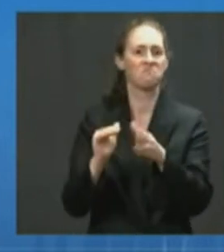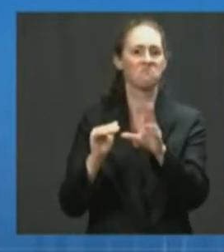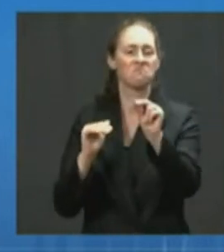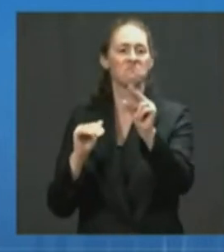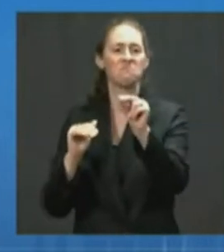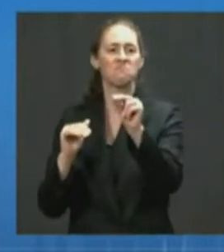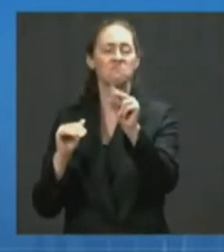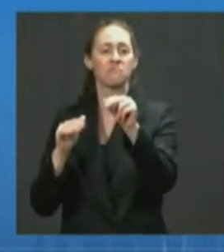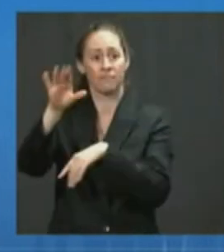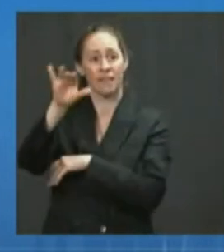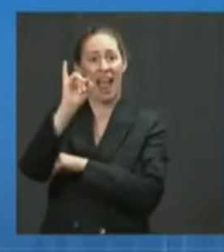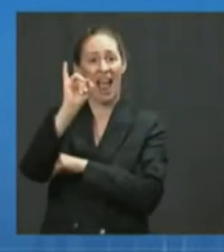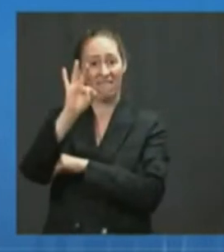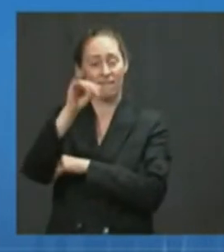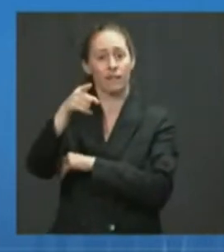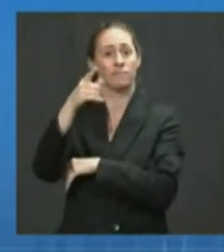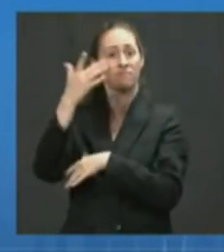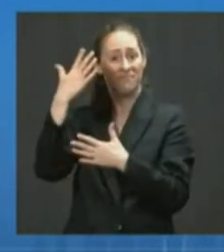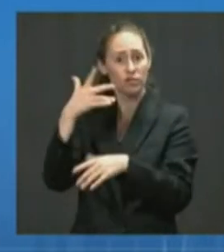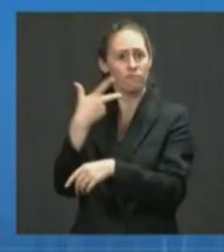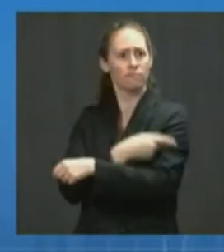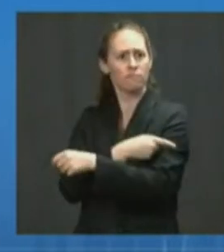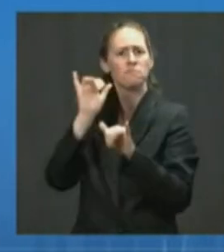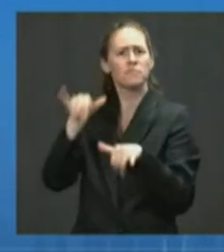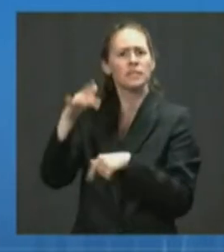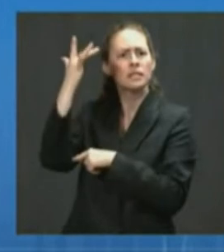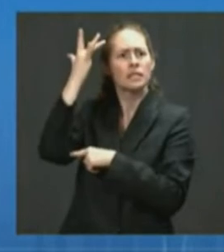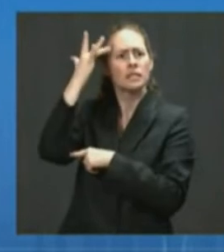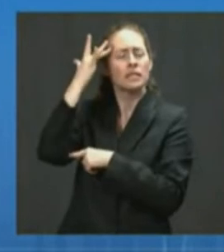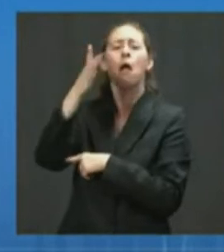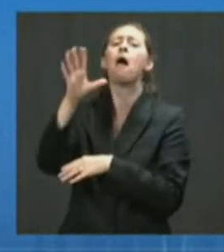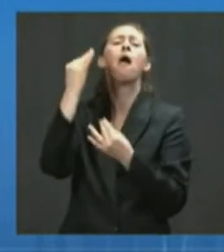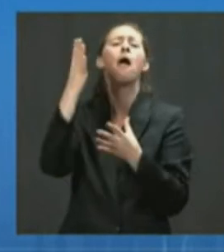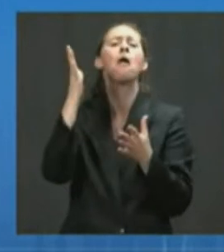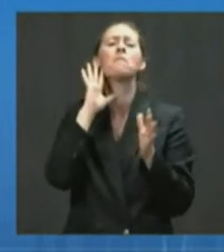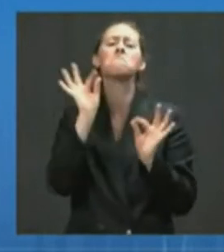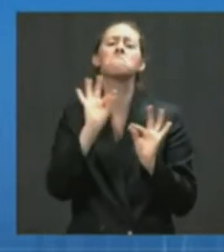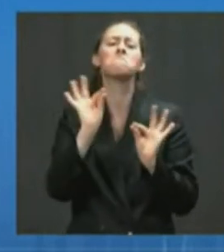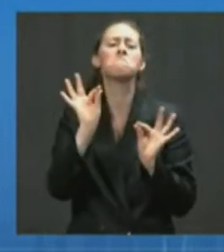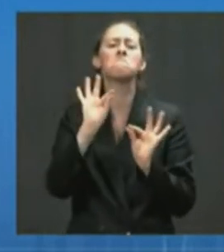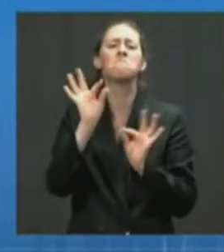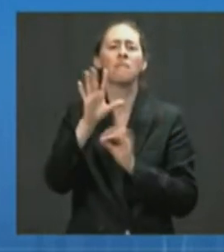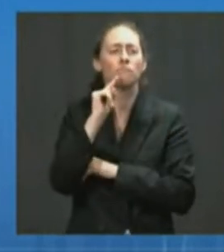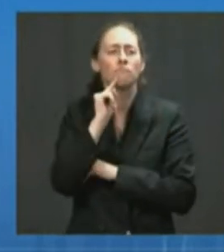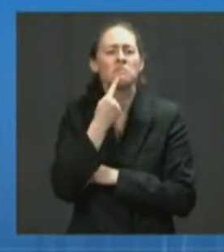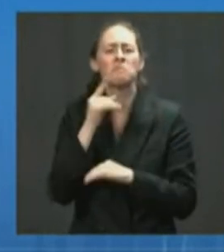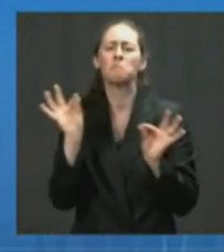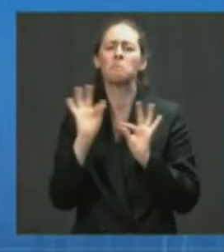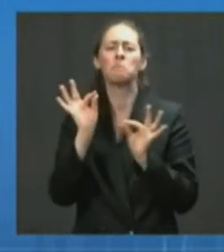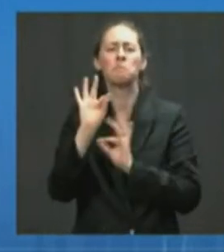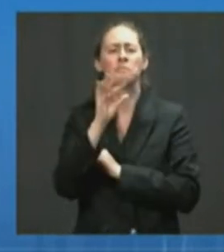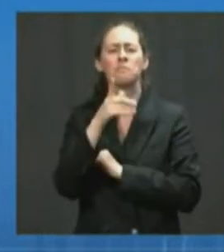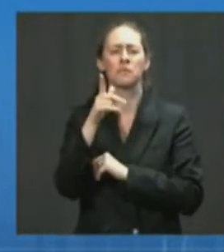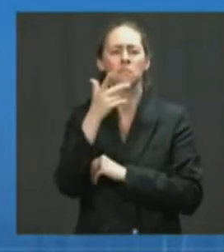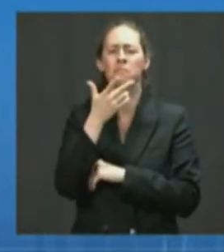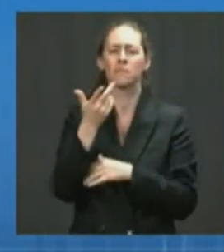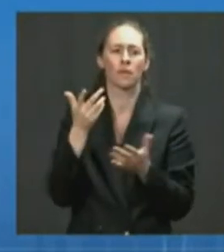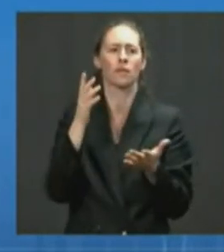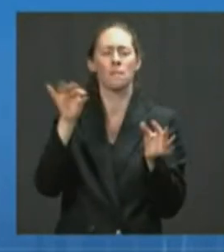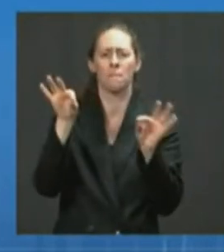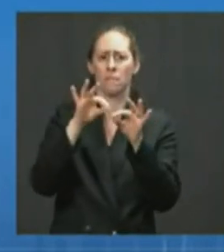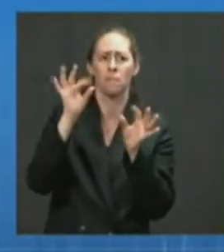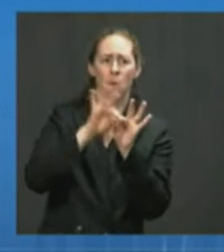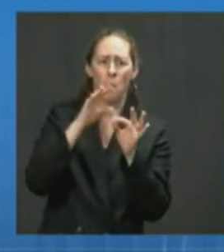or mild. The most important public health step is to increase the vaccination coverage in all communities in the US and